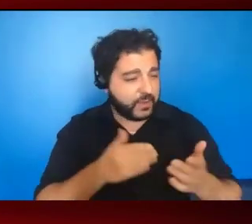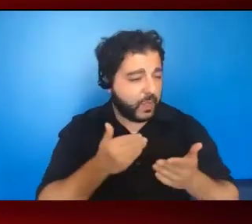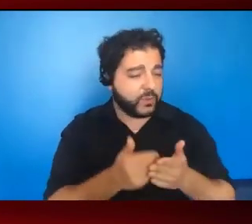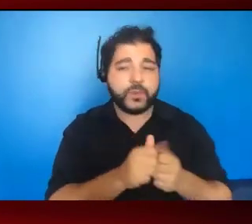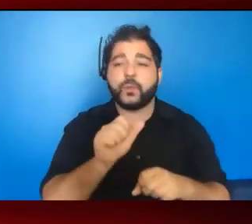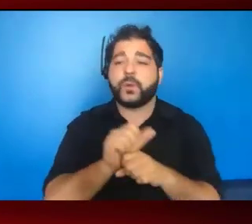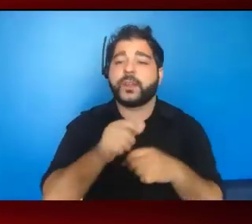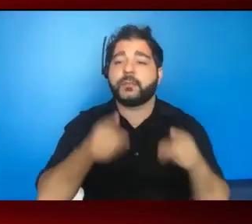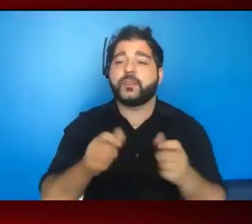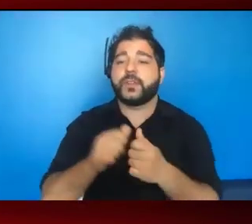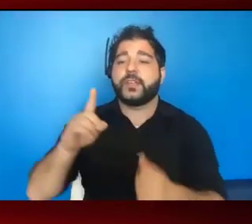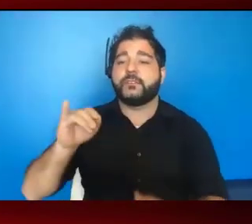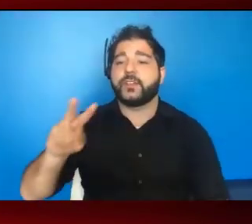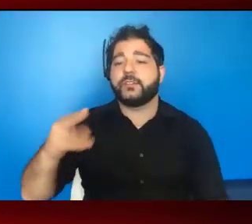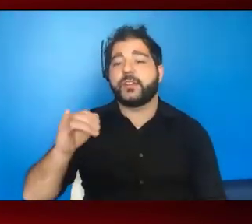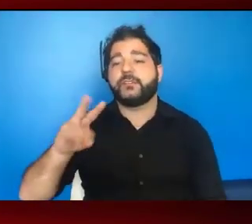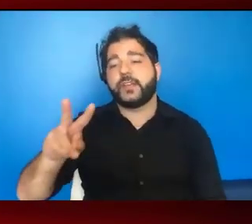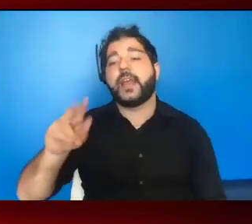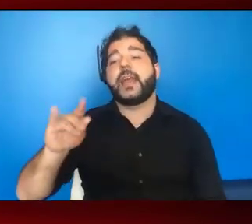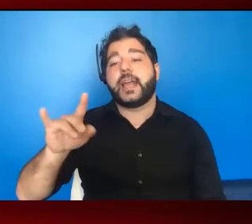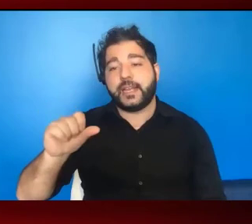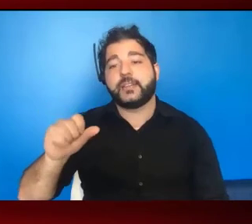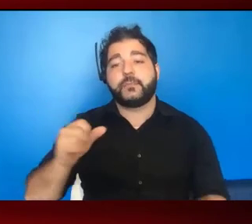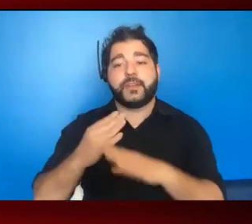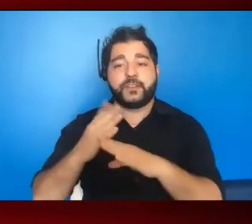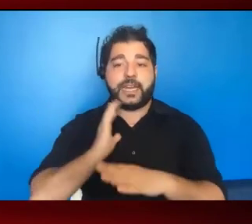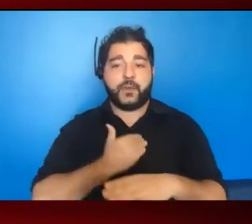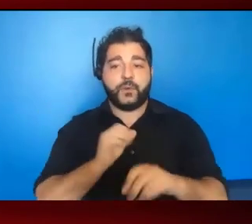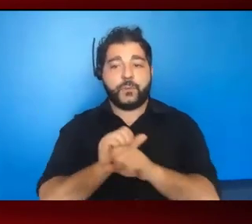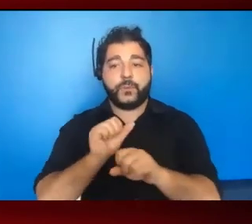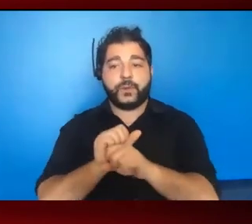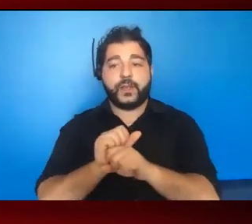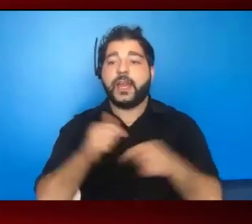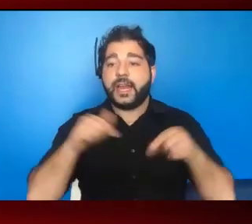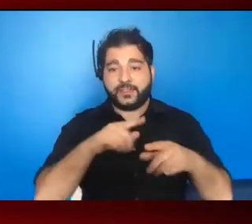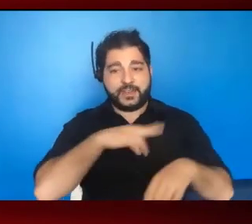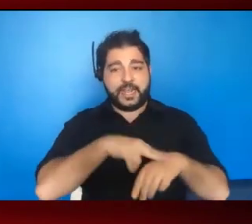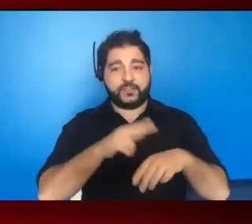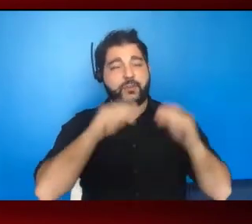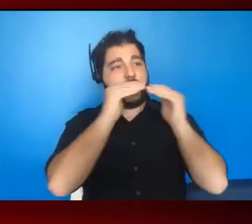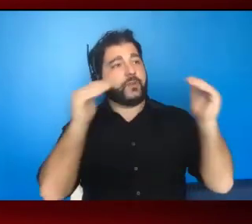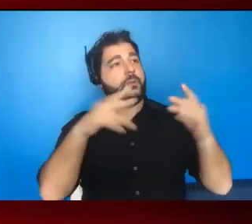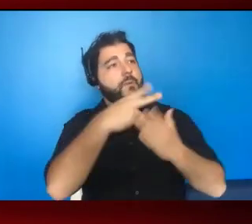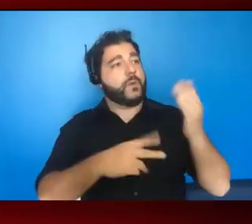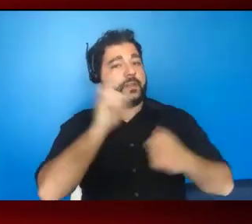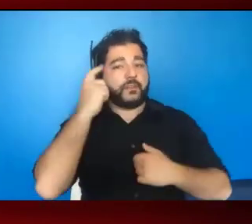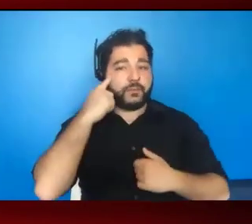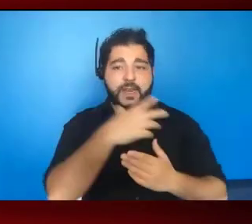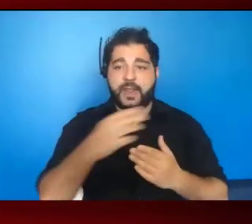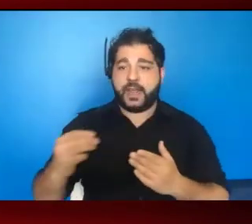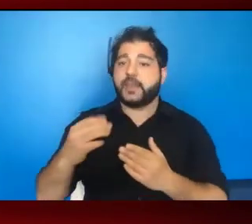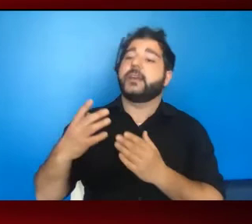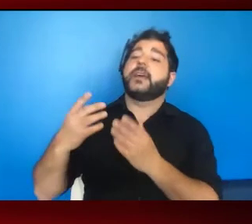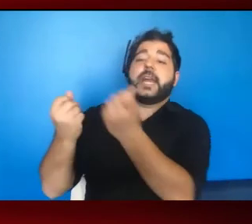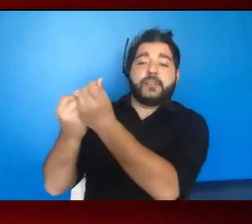work of the division of HIV, AIDS prevention, and really our work as a nation, both governmental as well as in the